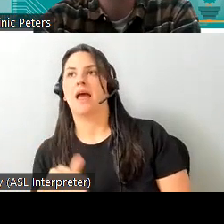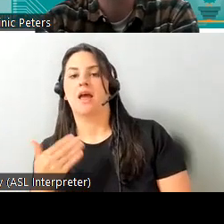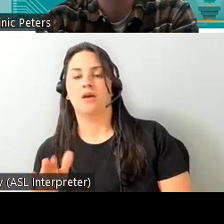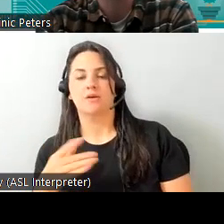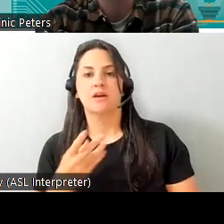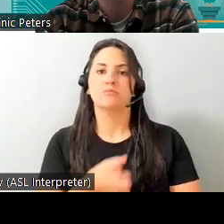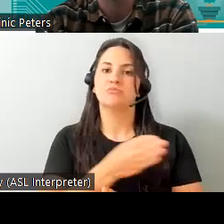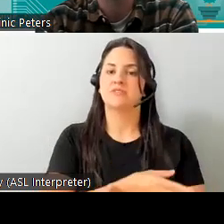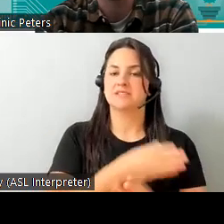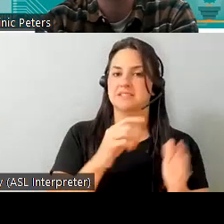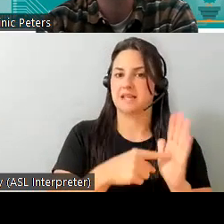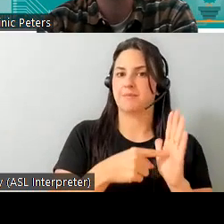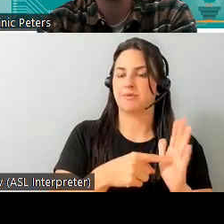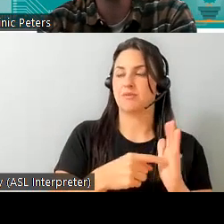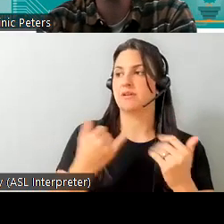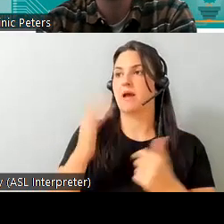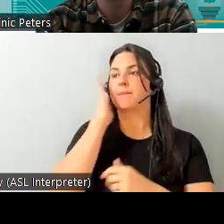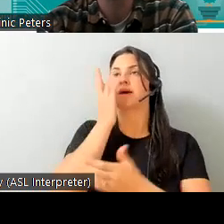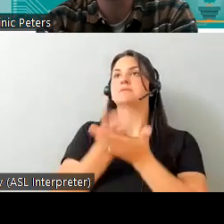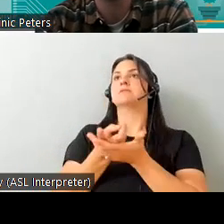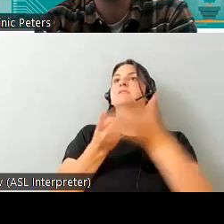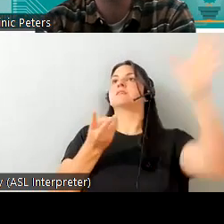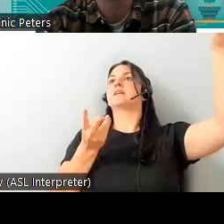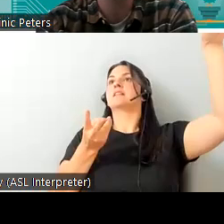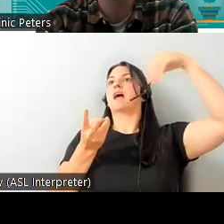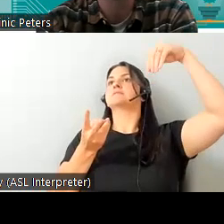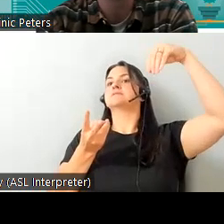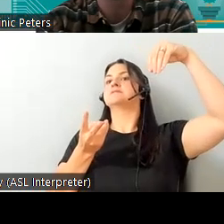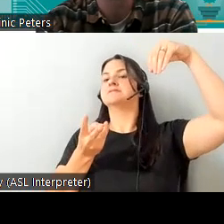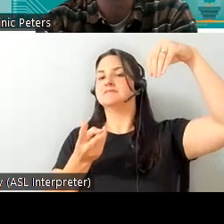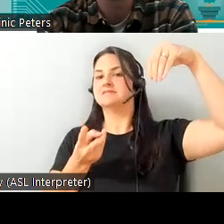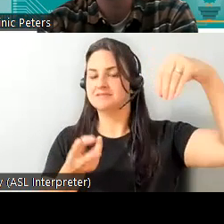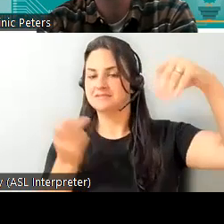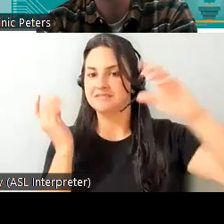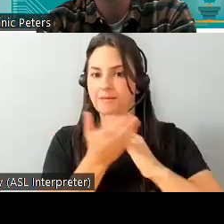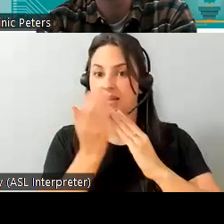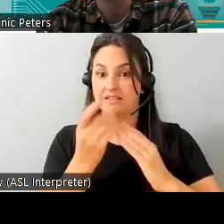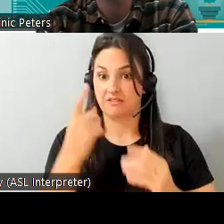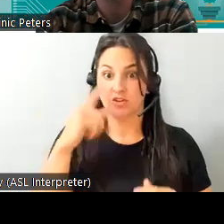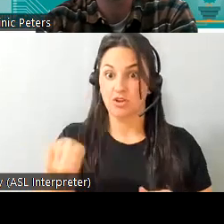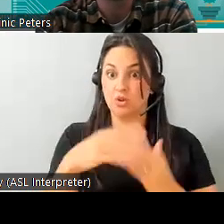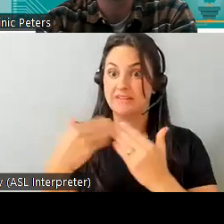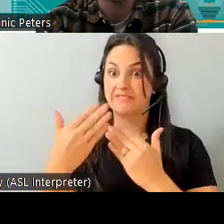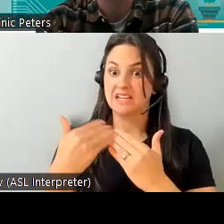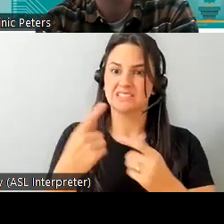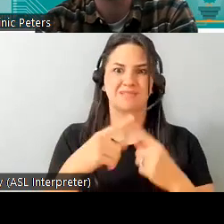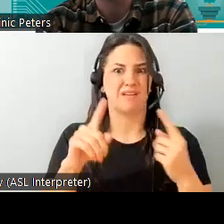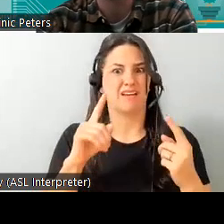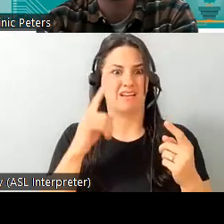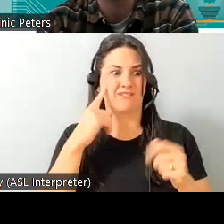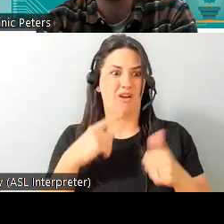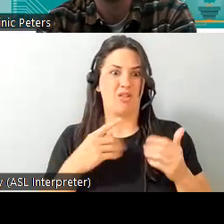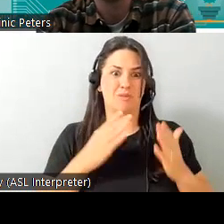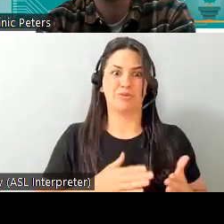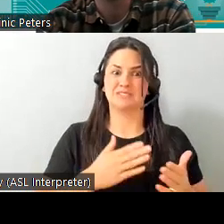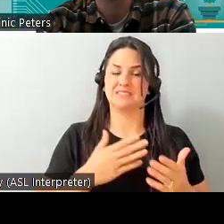turning off a light switch while you're in bed you know while it might serve as a convenience to most people it can be the difference between having to call a